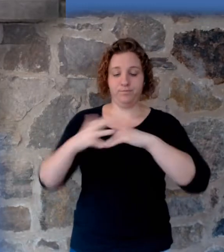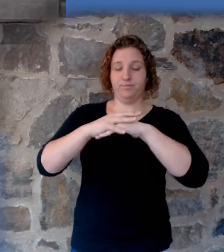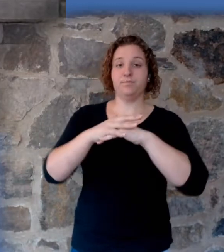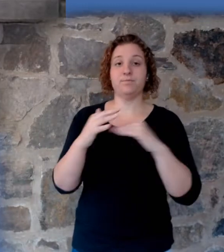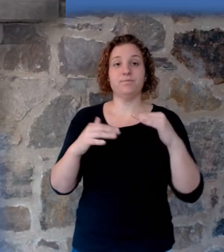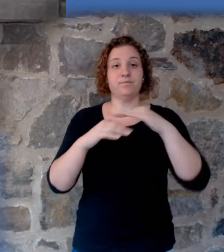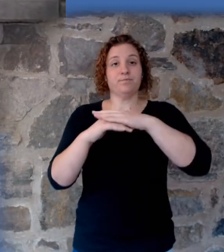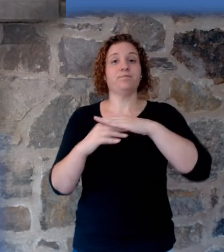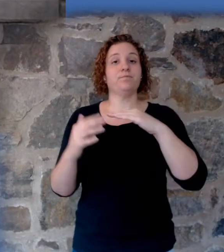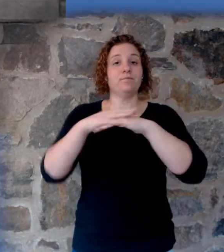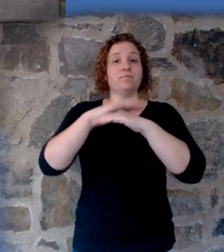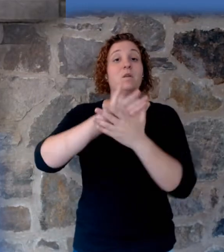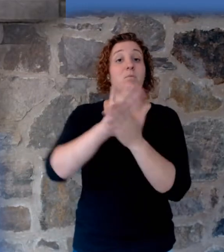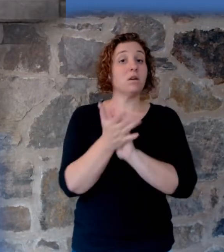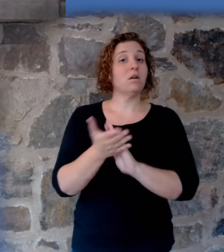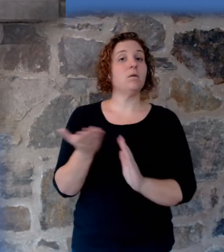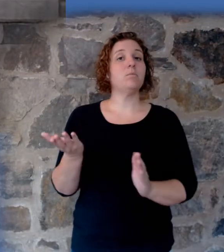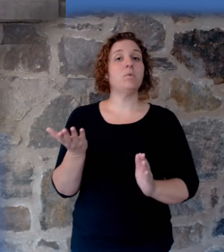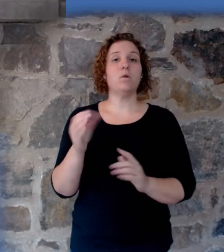coal.